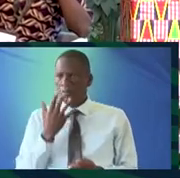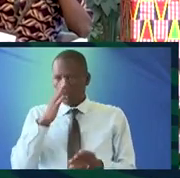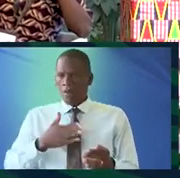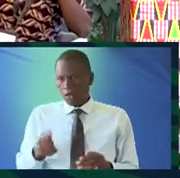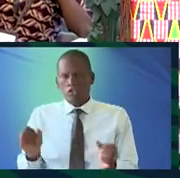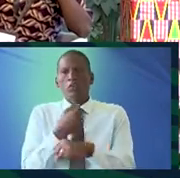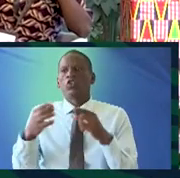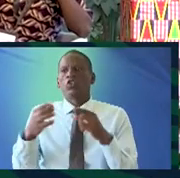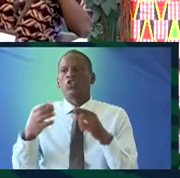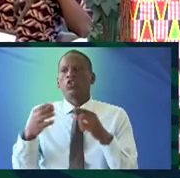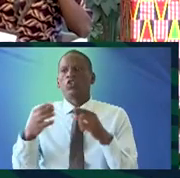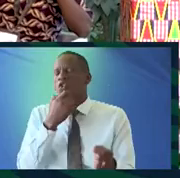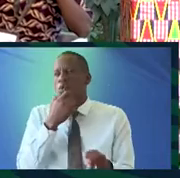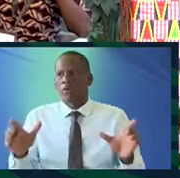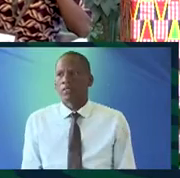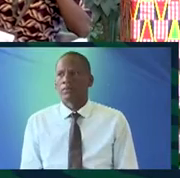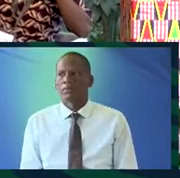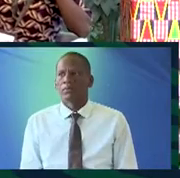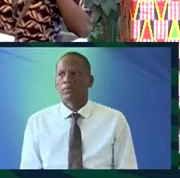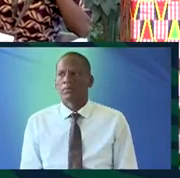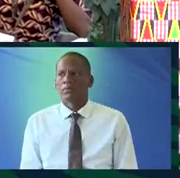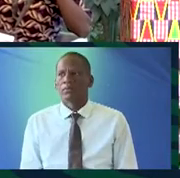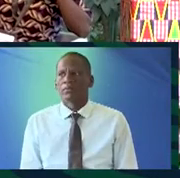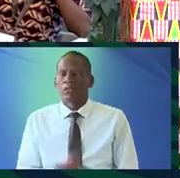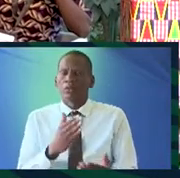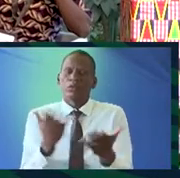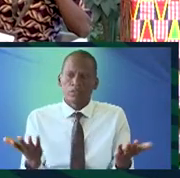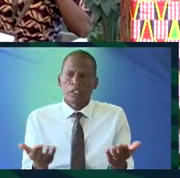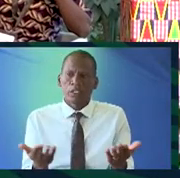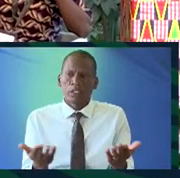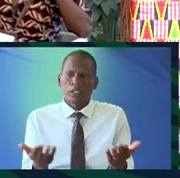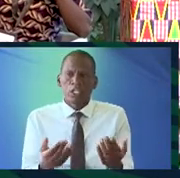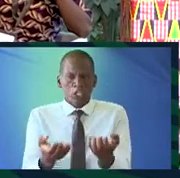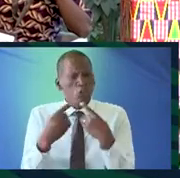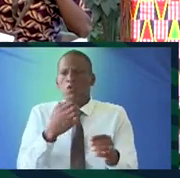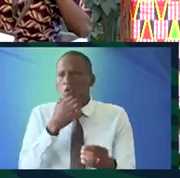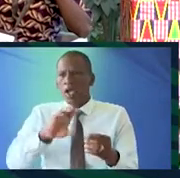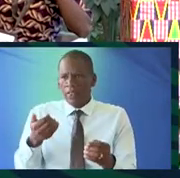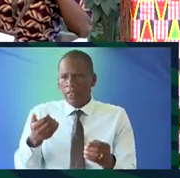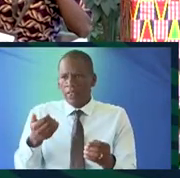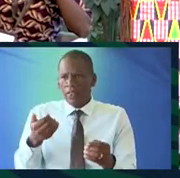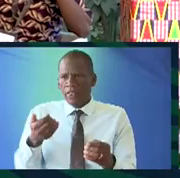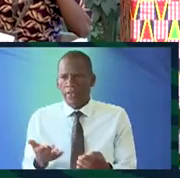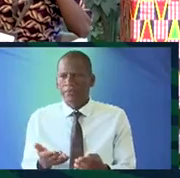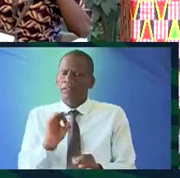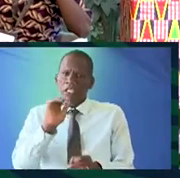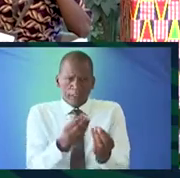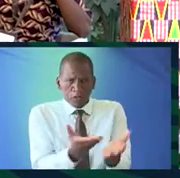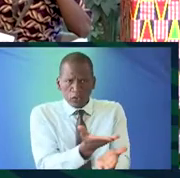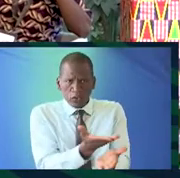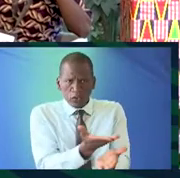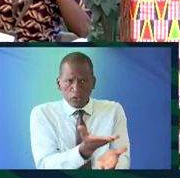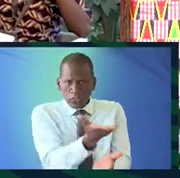that my girls cannot speak luo and you know they need to speak luo then another thing if you ask